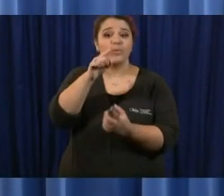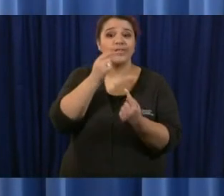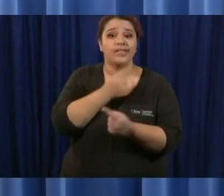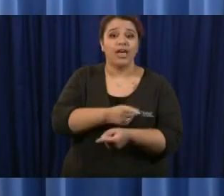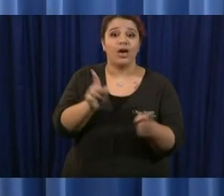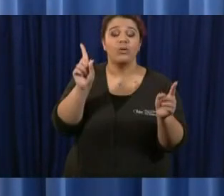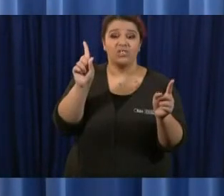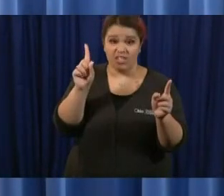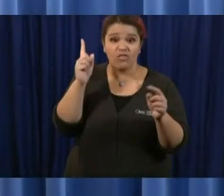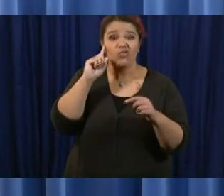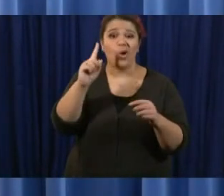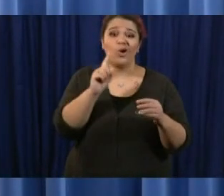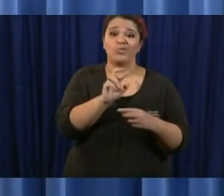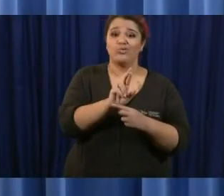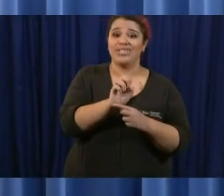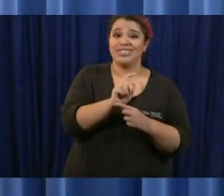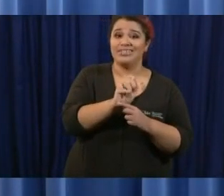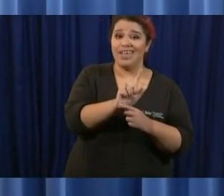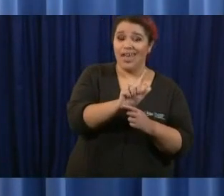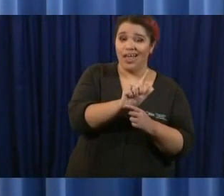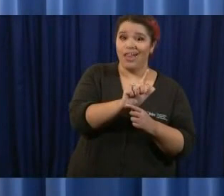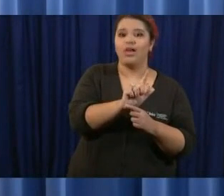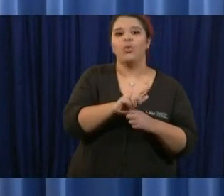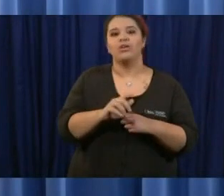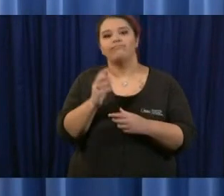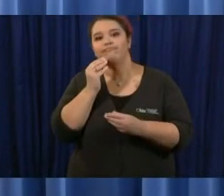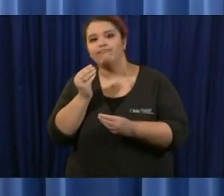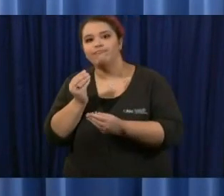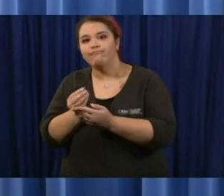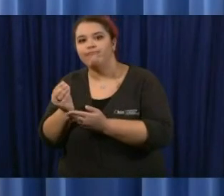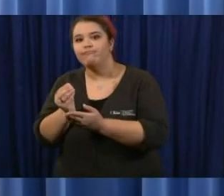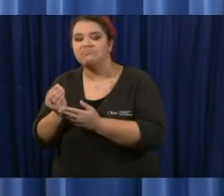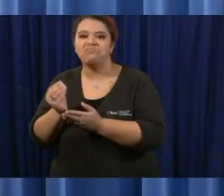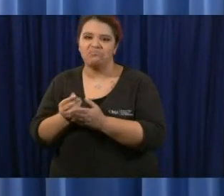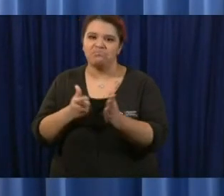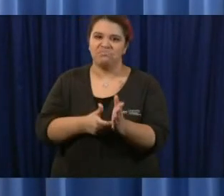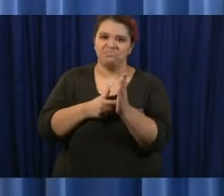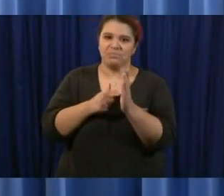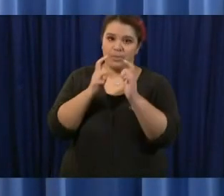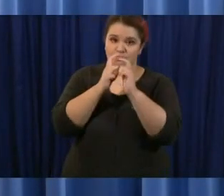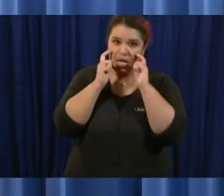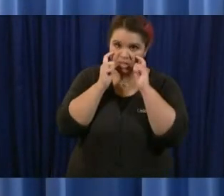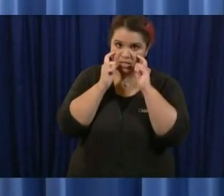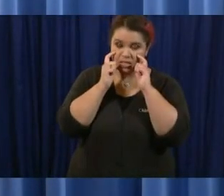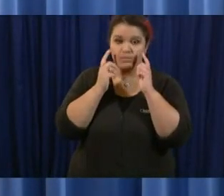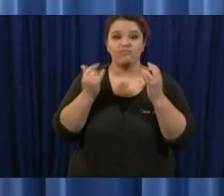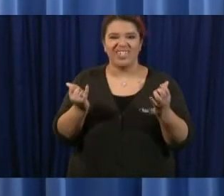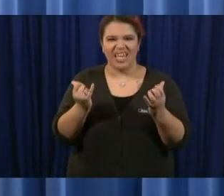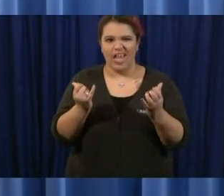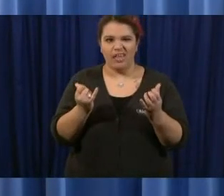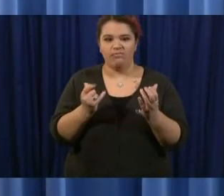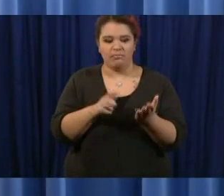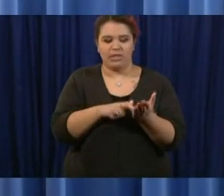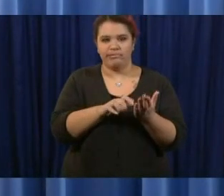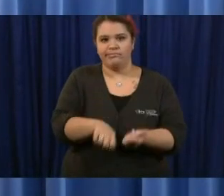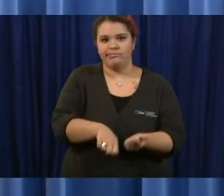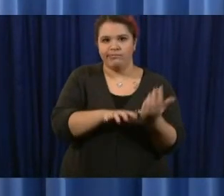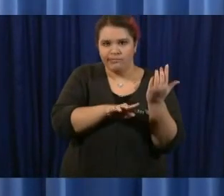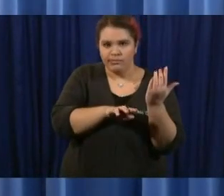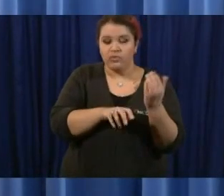for employers today they're not uh you say they are a best practice you highly recommend them